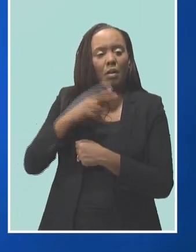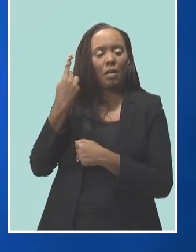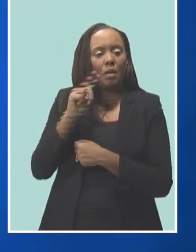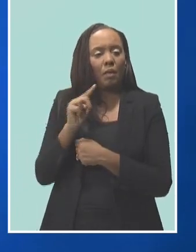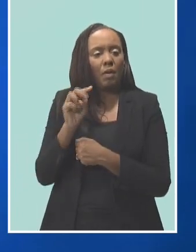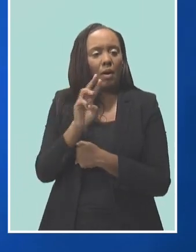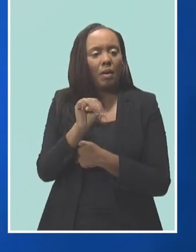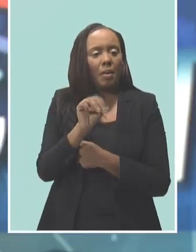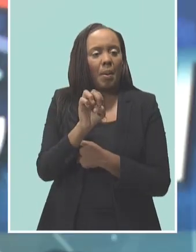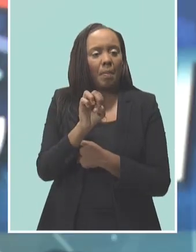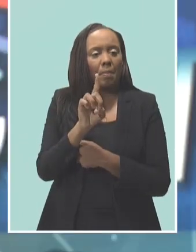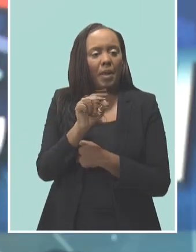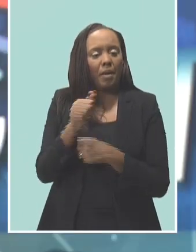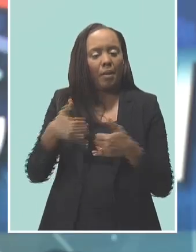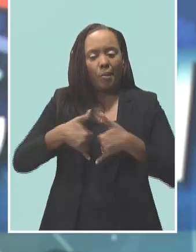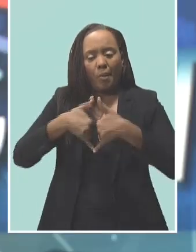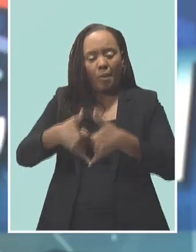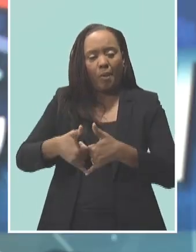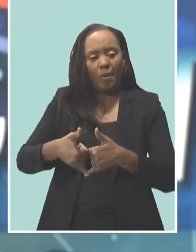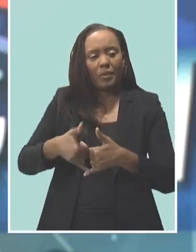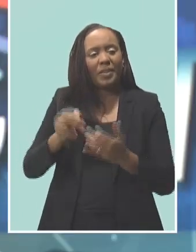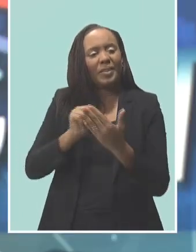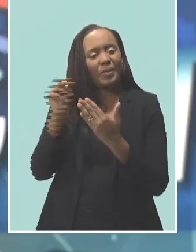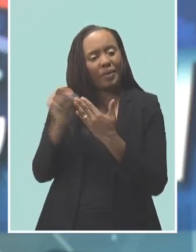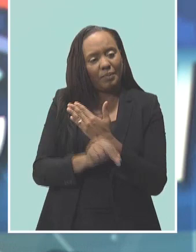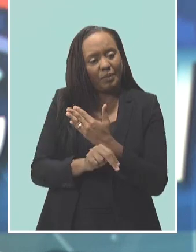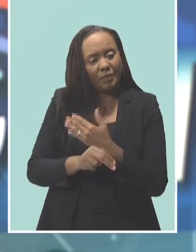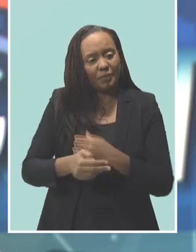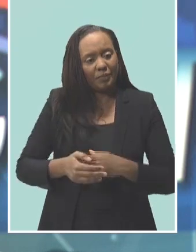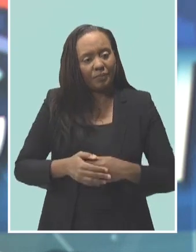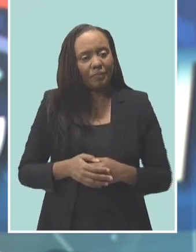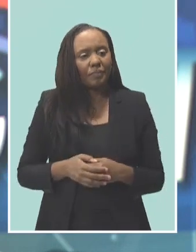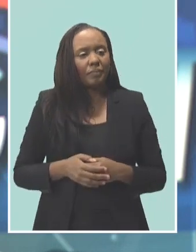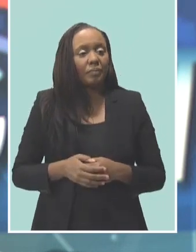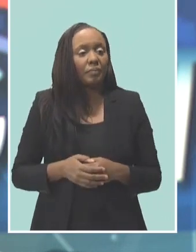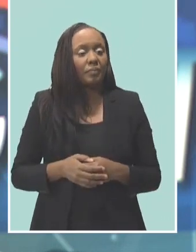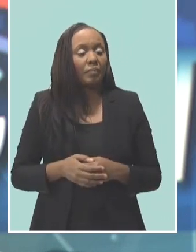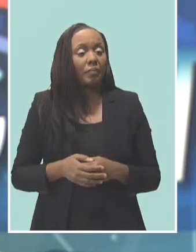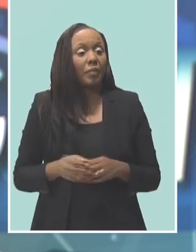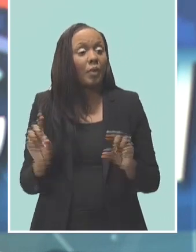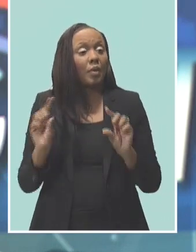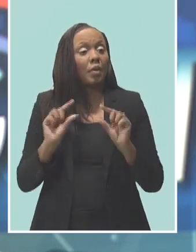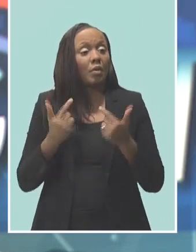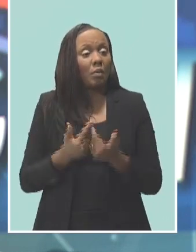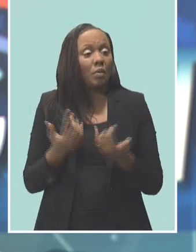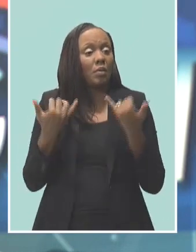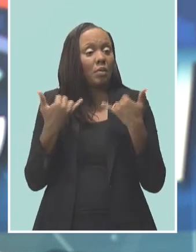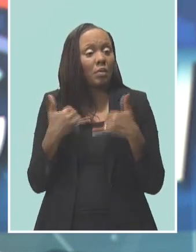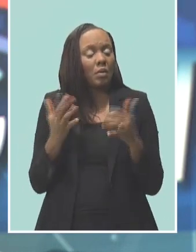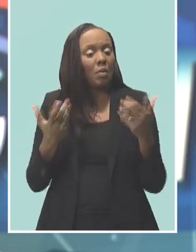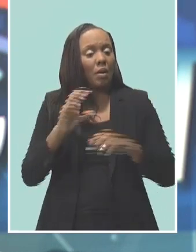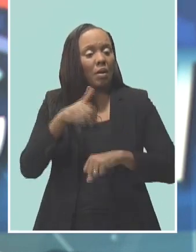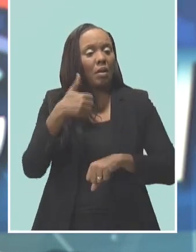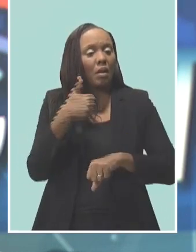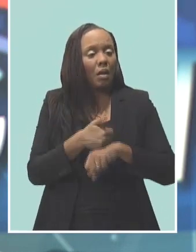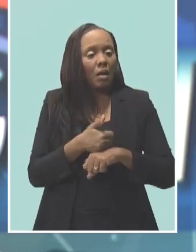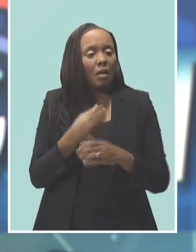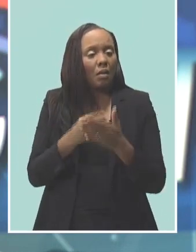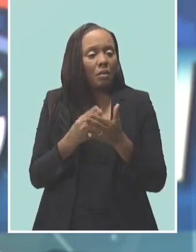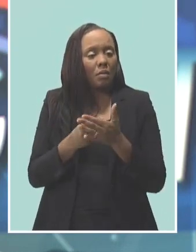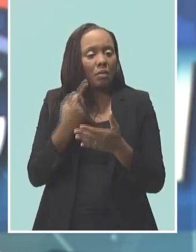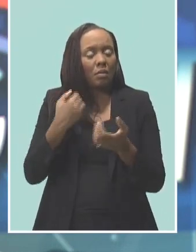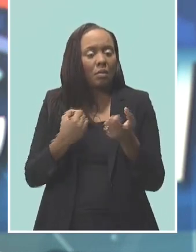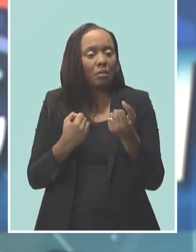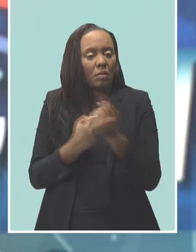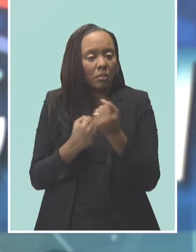November. Now, Mr. Joseph says Bar Jam still has at the top of its agenda the establishment of a benevolent